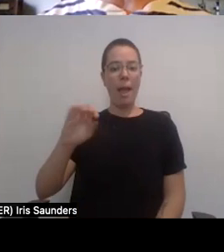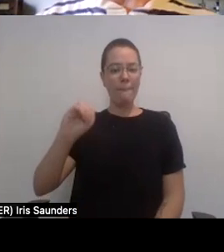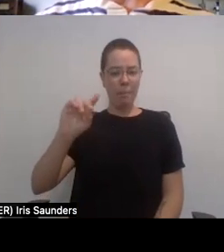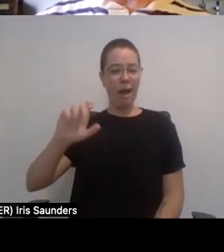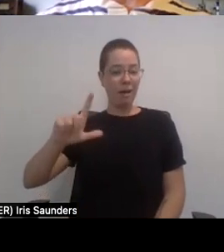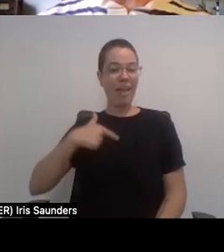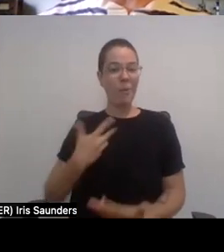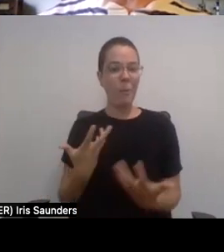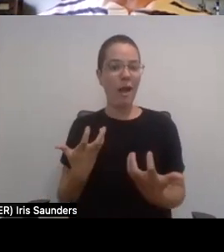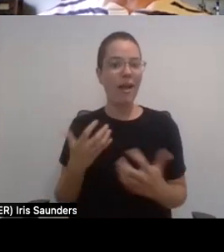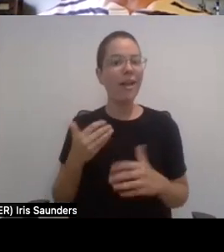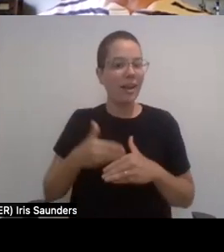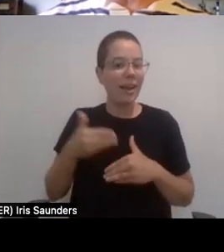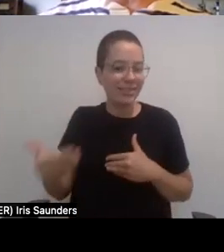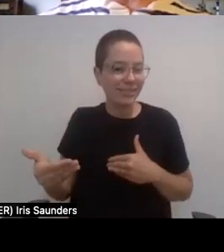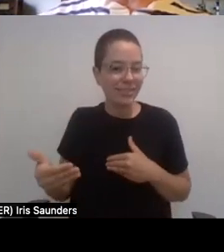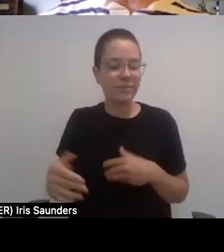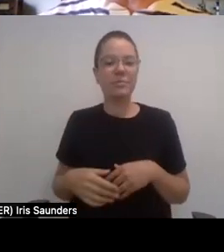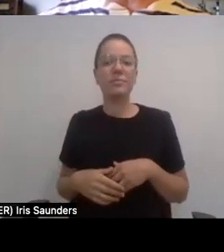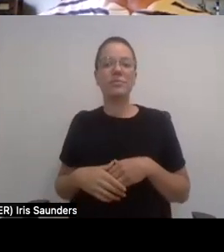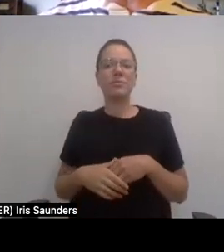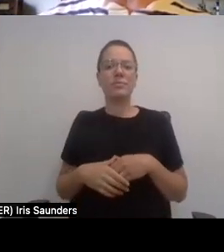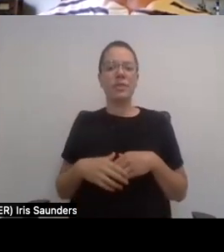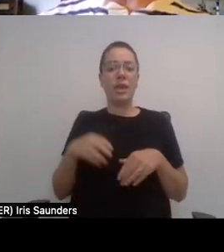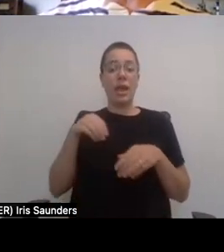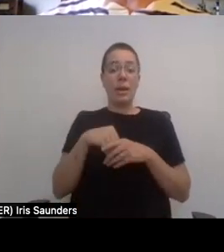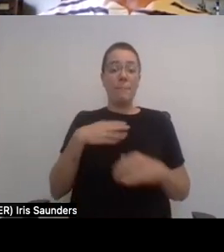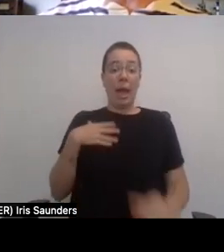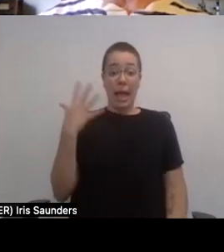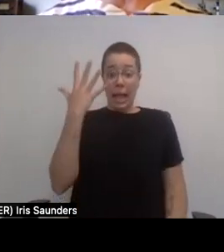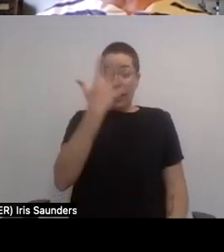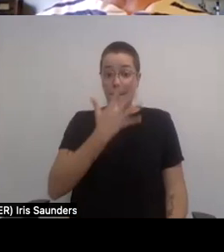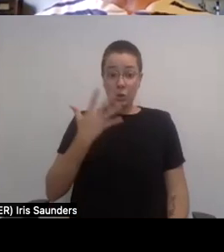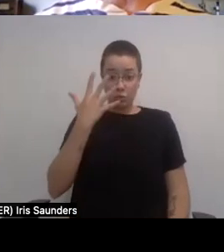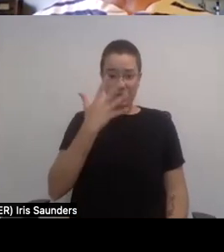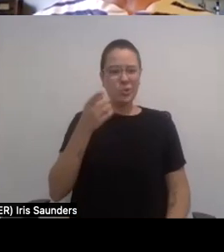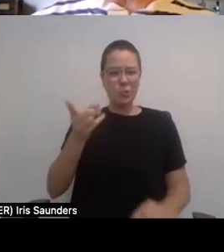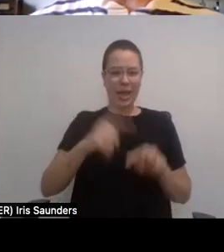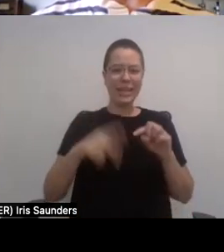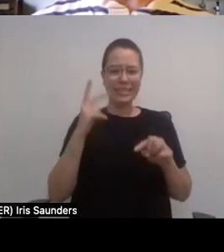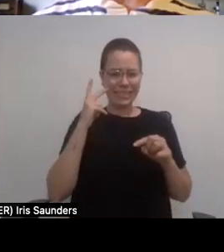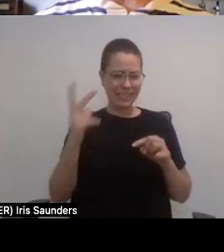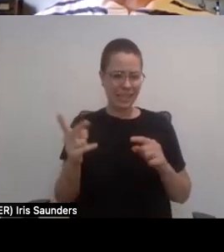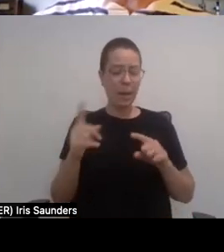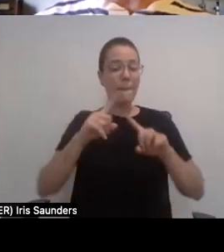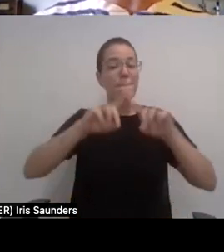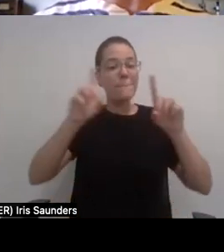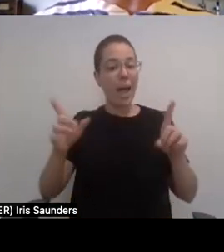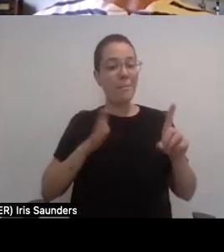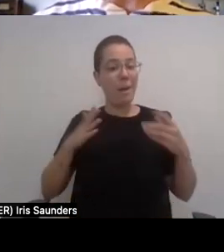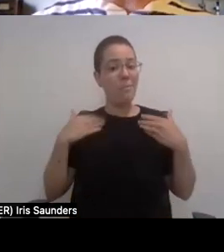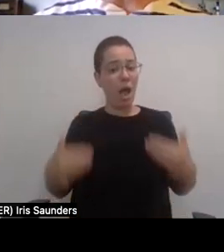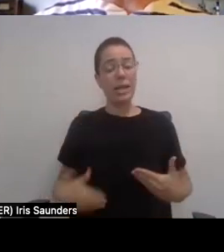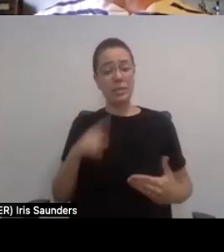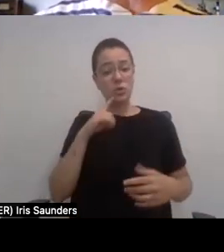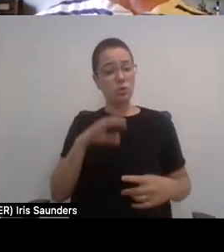you can't see in the imagery in the screen, but my body is very unique.